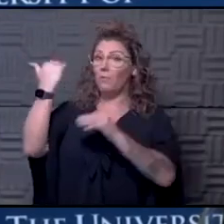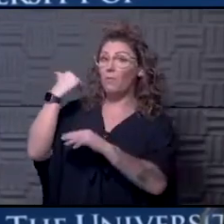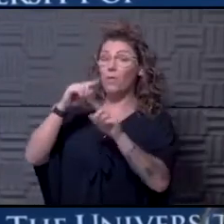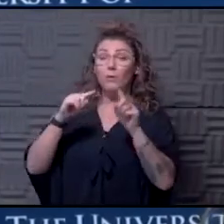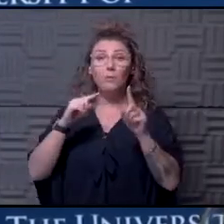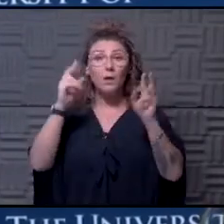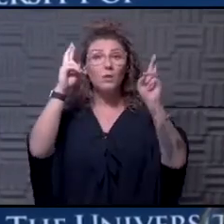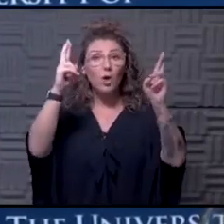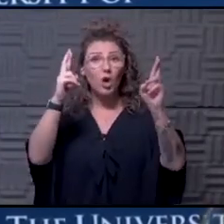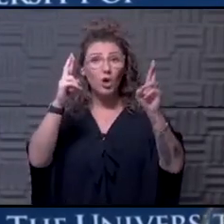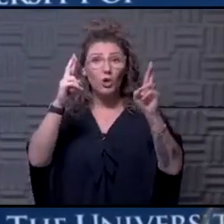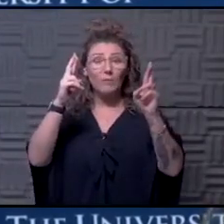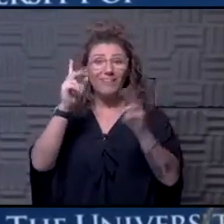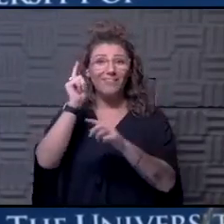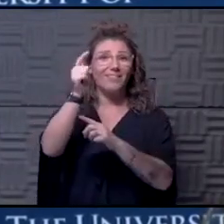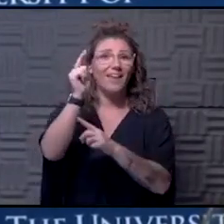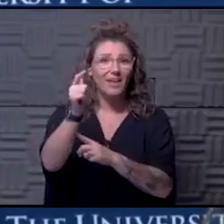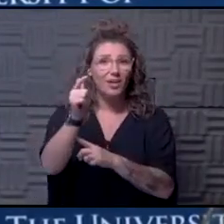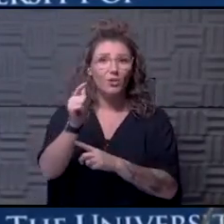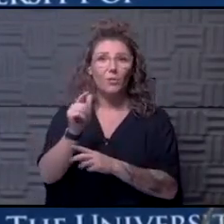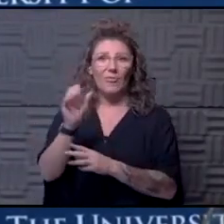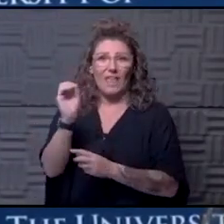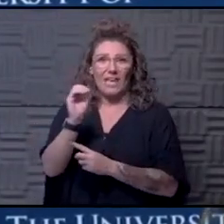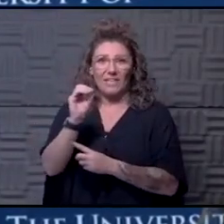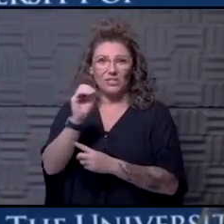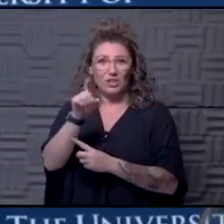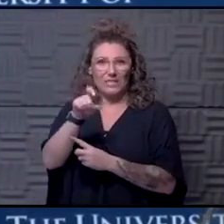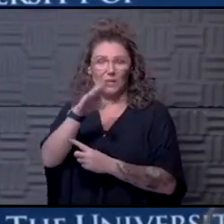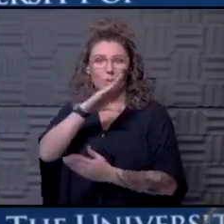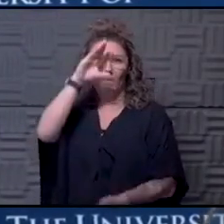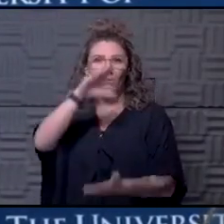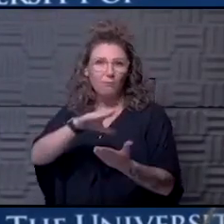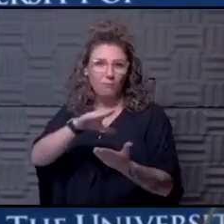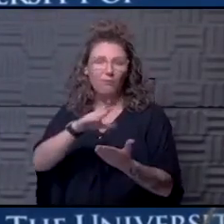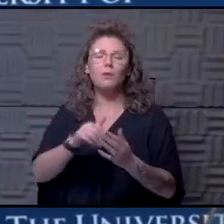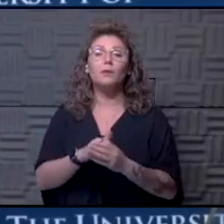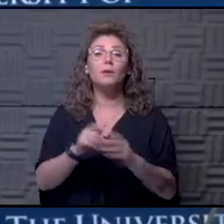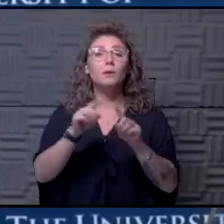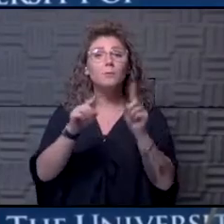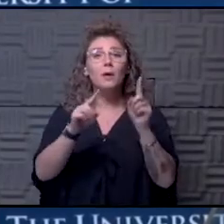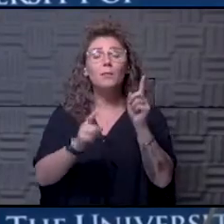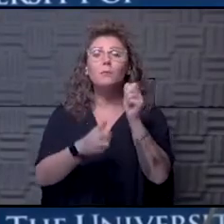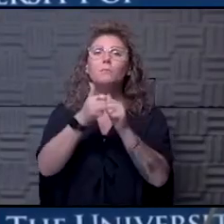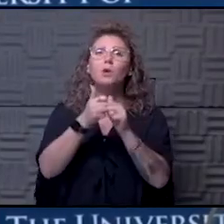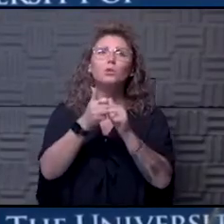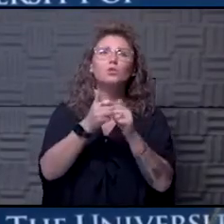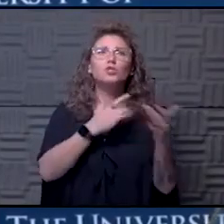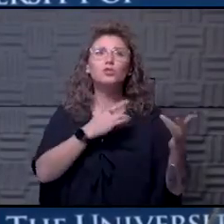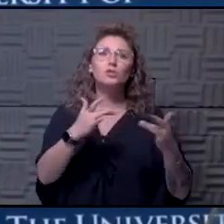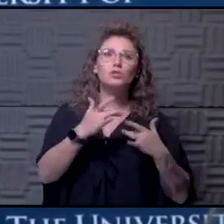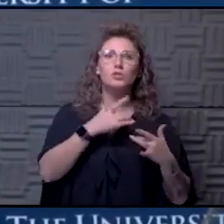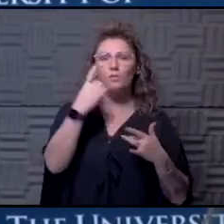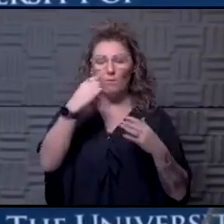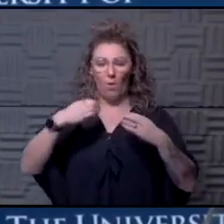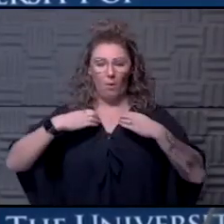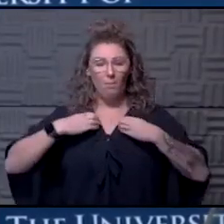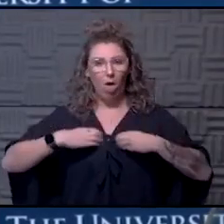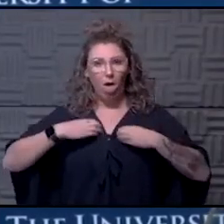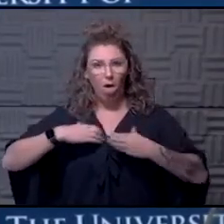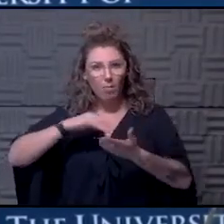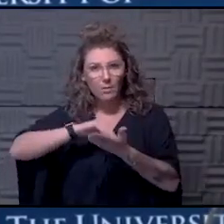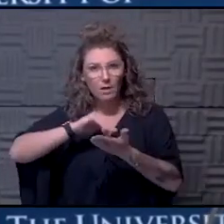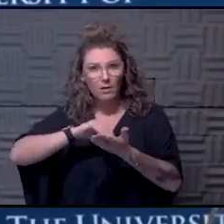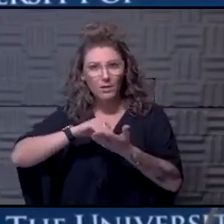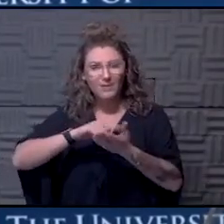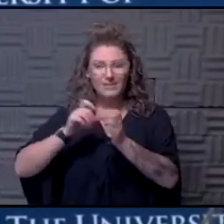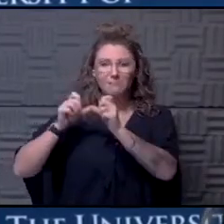that in time that oxygen need will decrease. But I would say that the most concerning thing, I think, to pulmonologists is that persistent